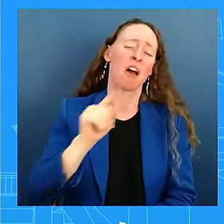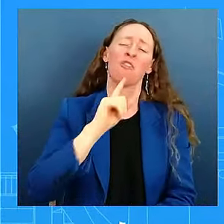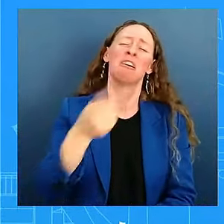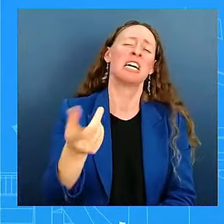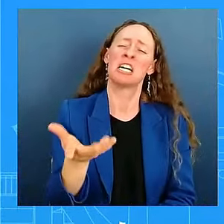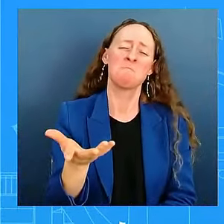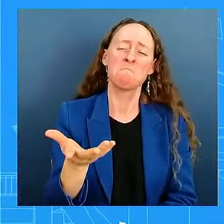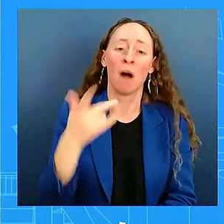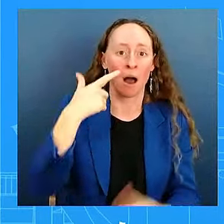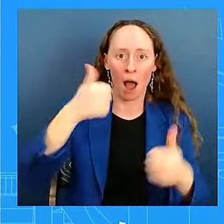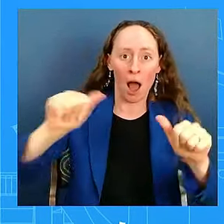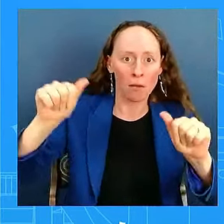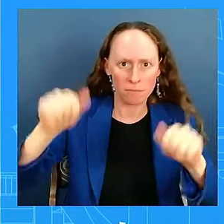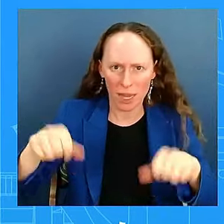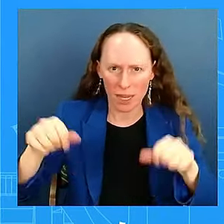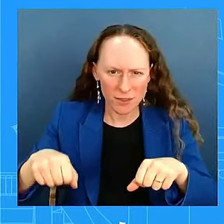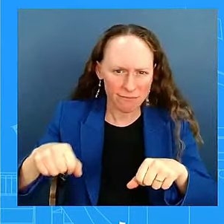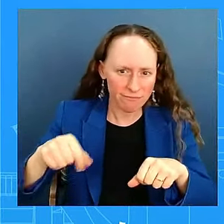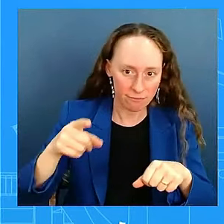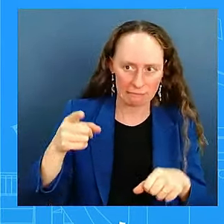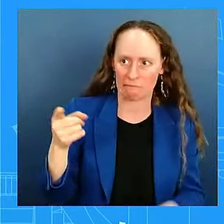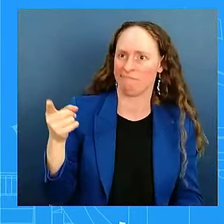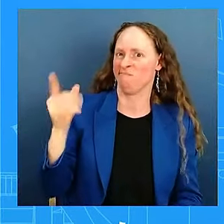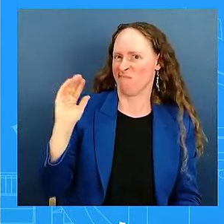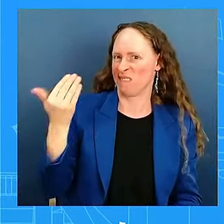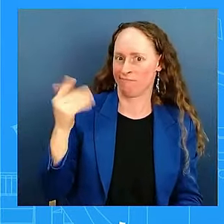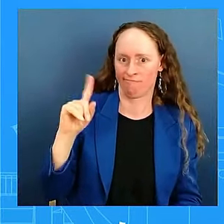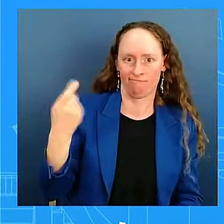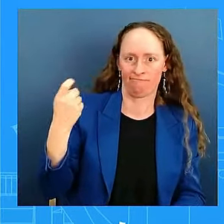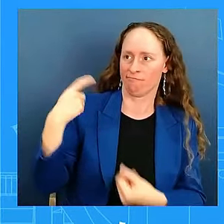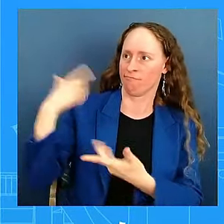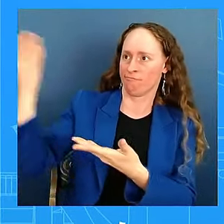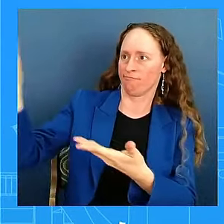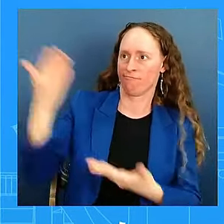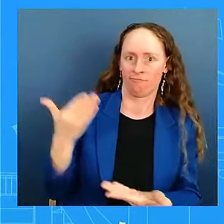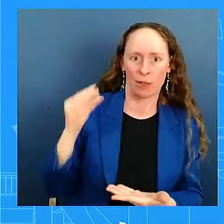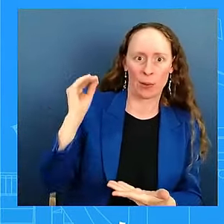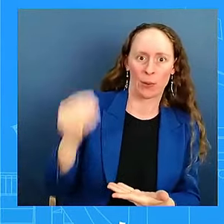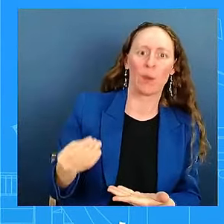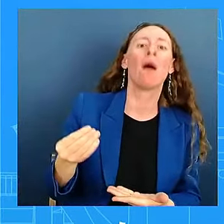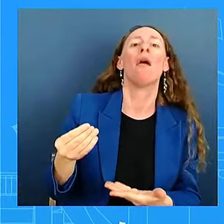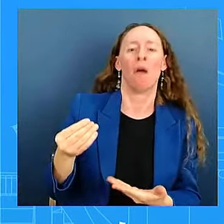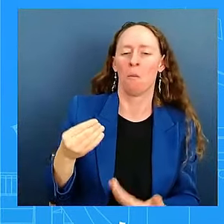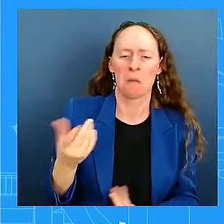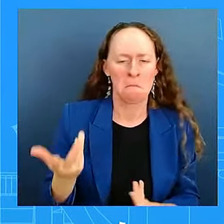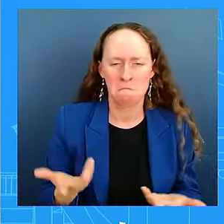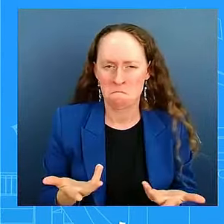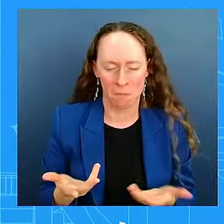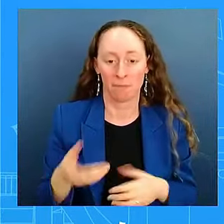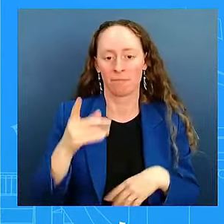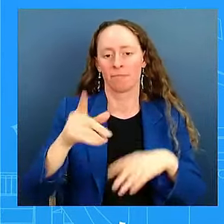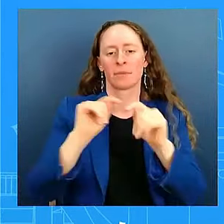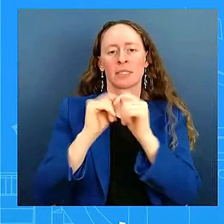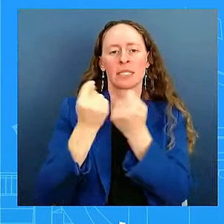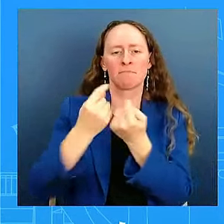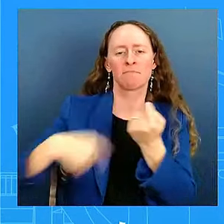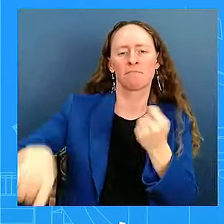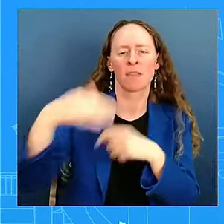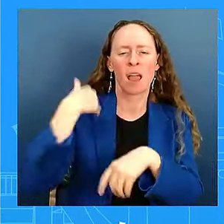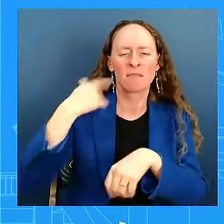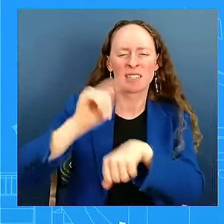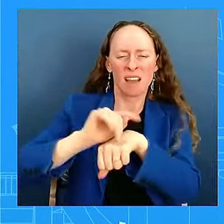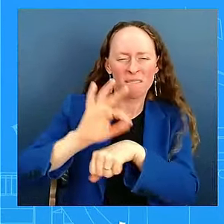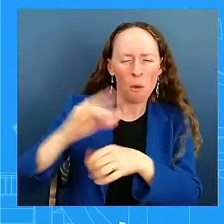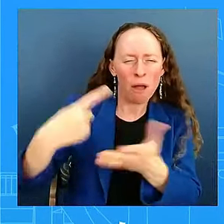and we have this task force. This task force came into play, obviously, during the pandemic to deal with this situation that we were dealing with